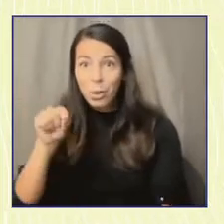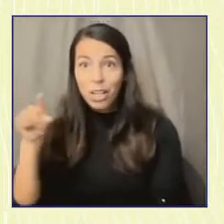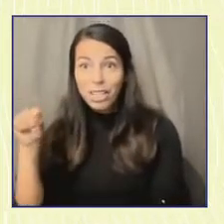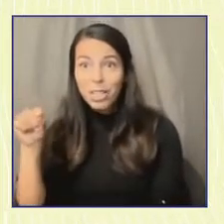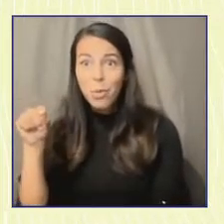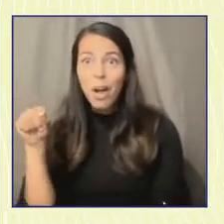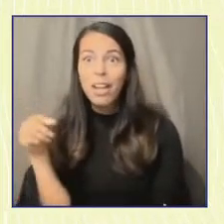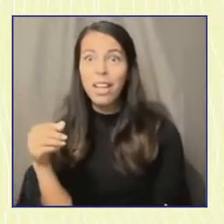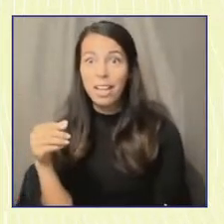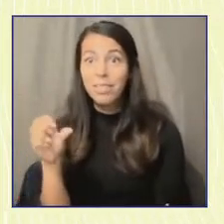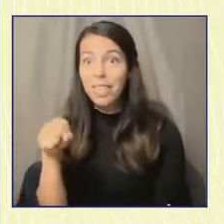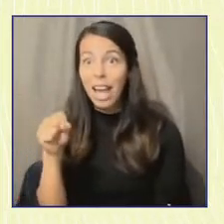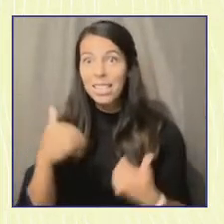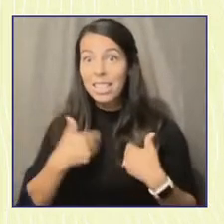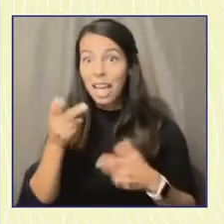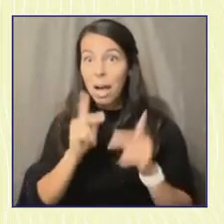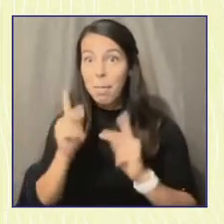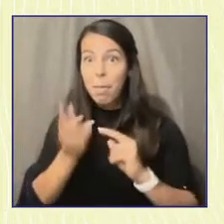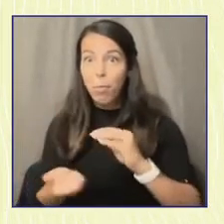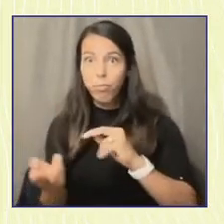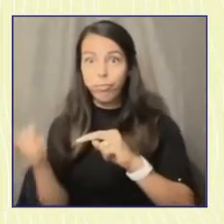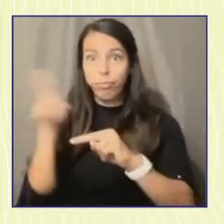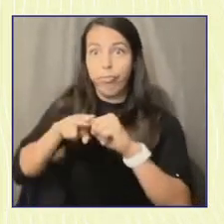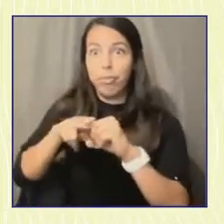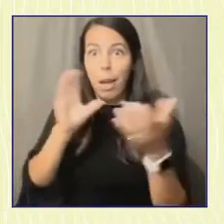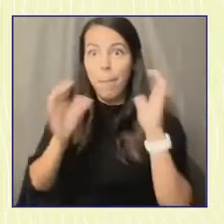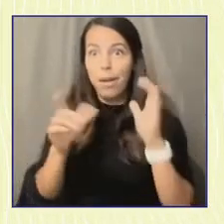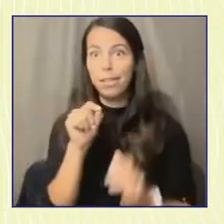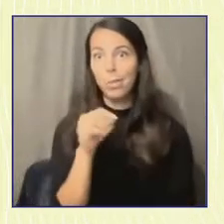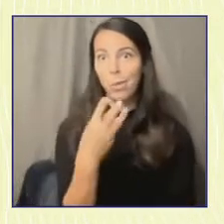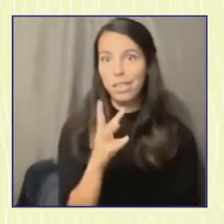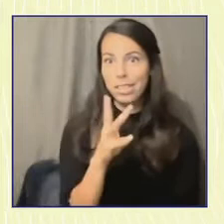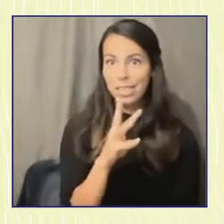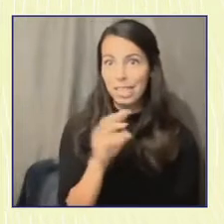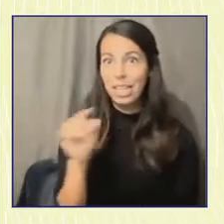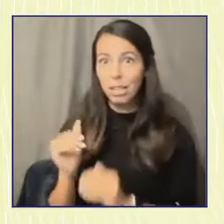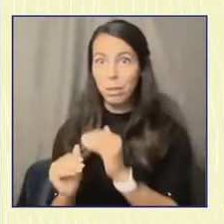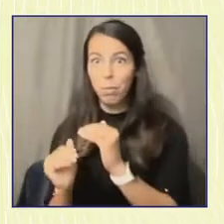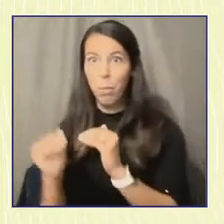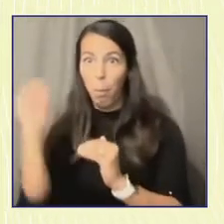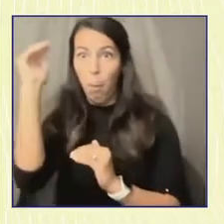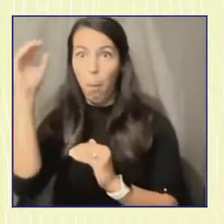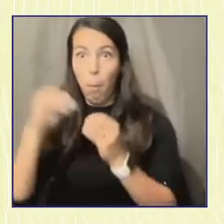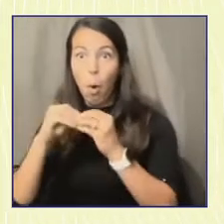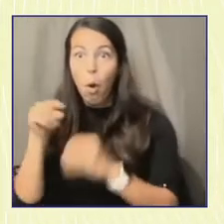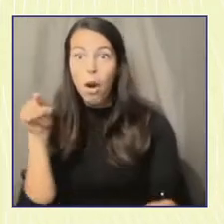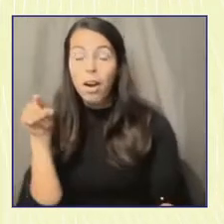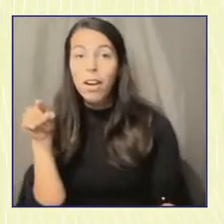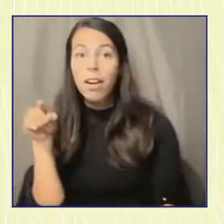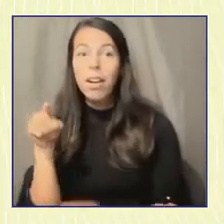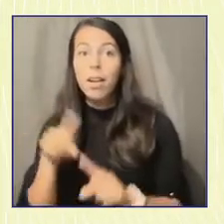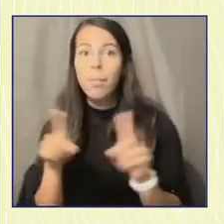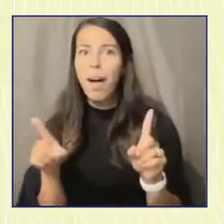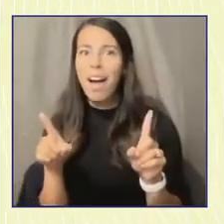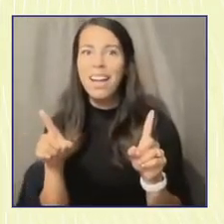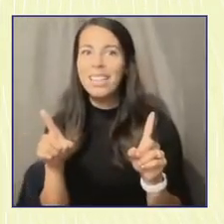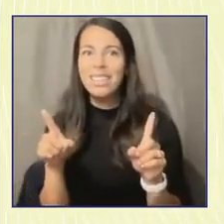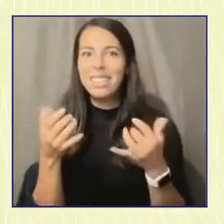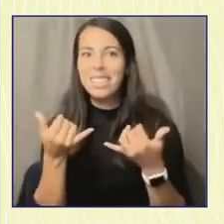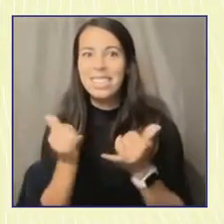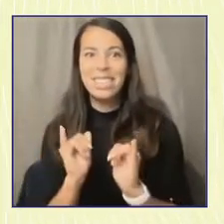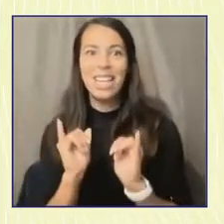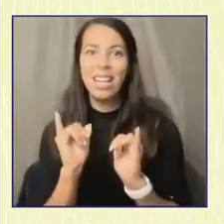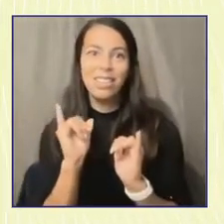increase of youth voter turnout compared to 2016, we see that that rising tide does not lift all boats.